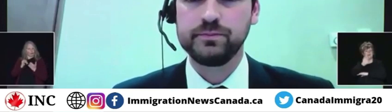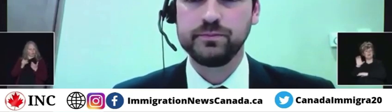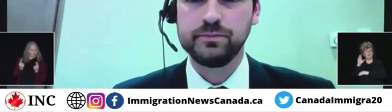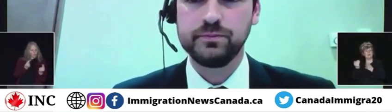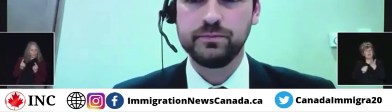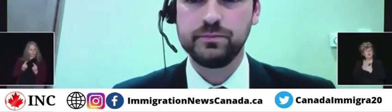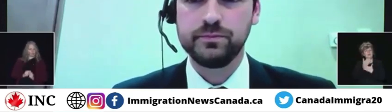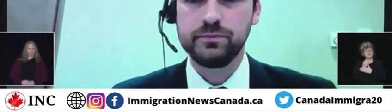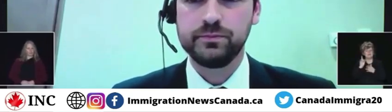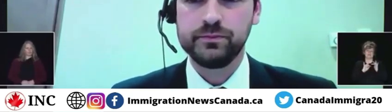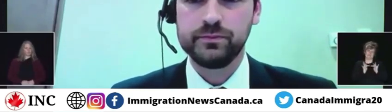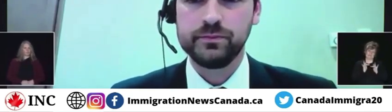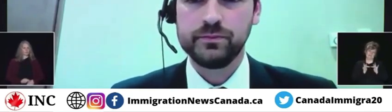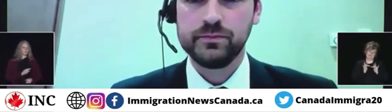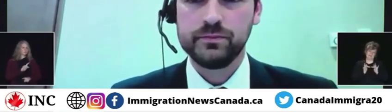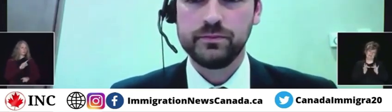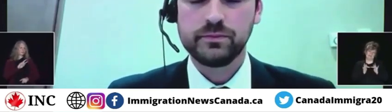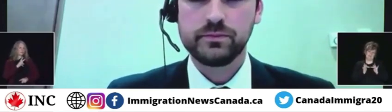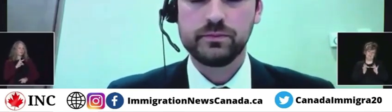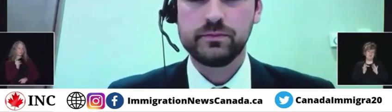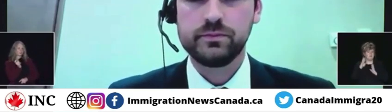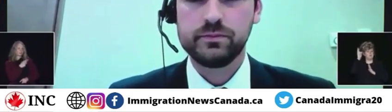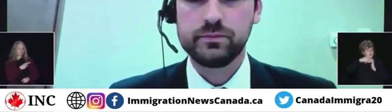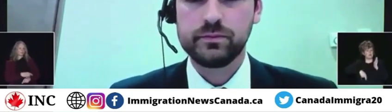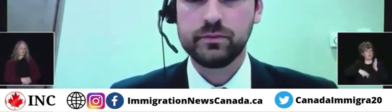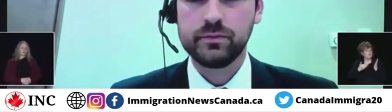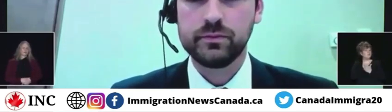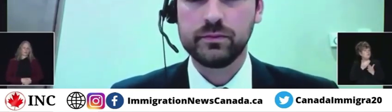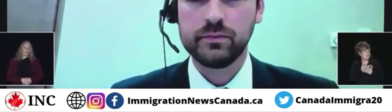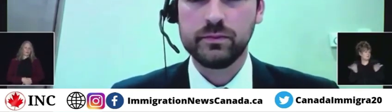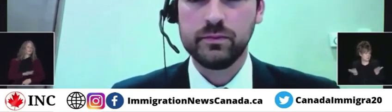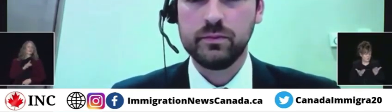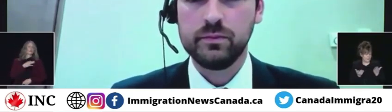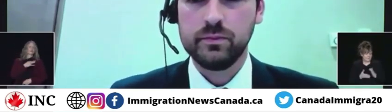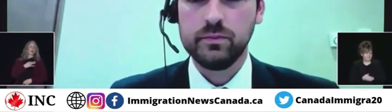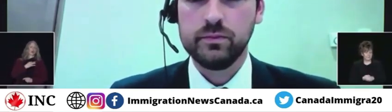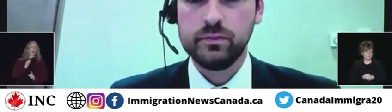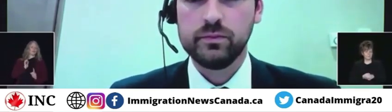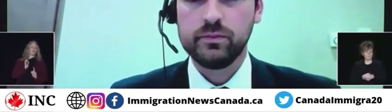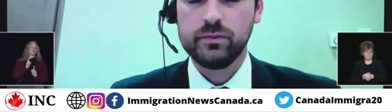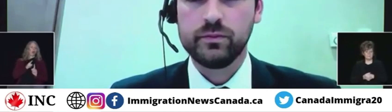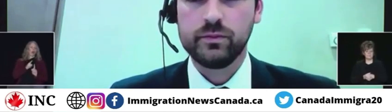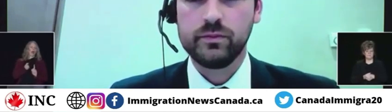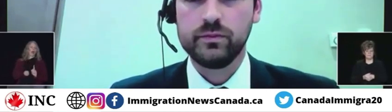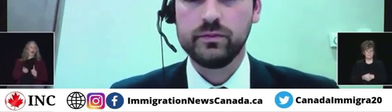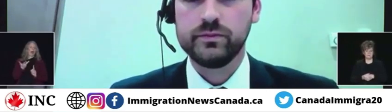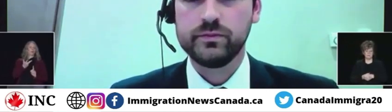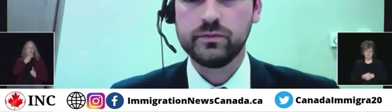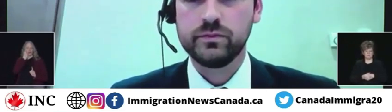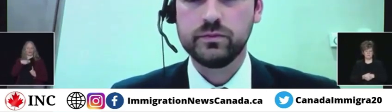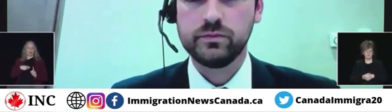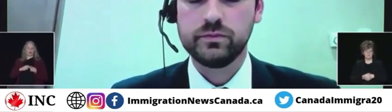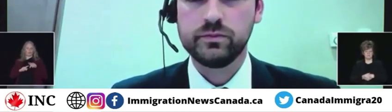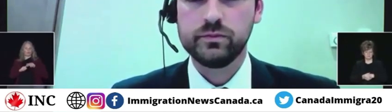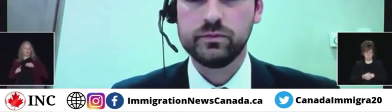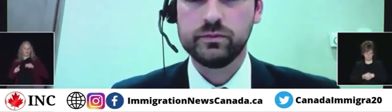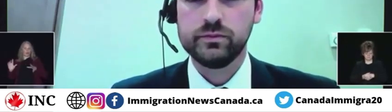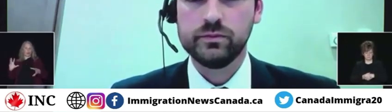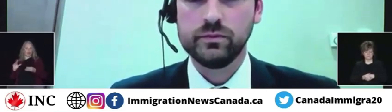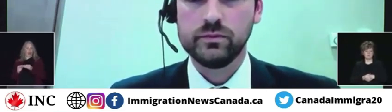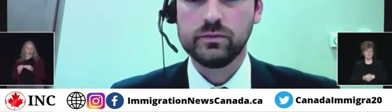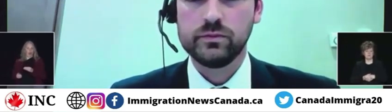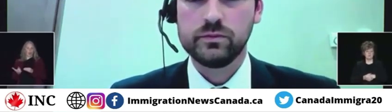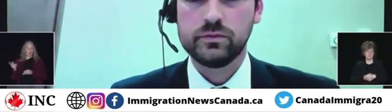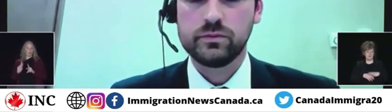And as for a target of the number of Ukrainians we could welcome here in Canada, I didn't hear you say one